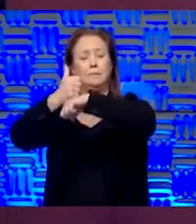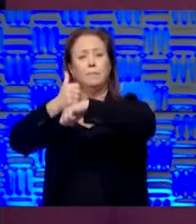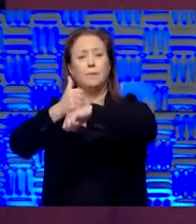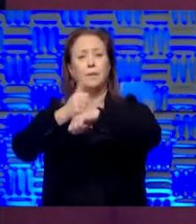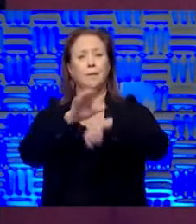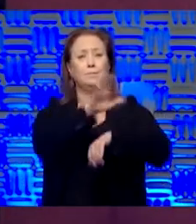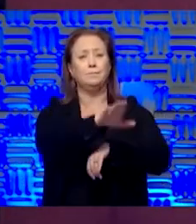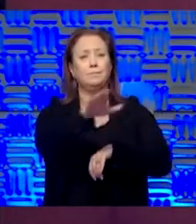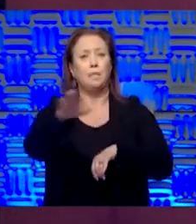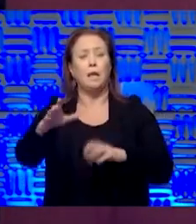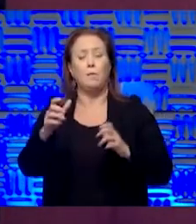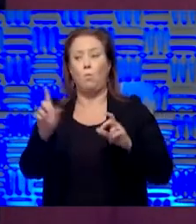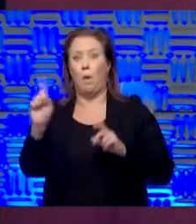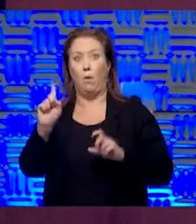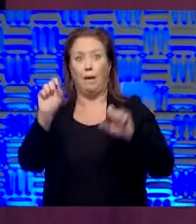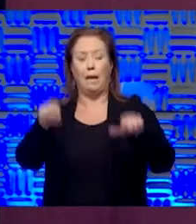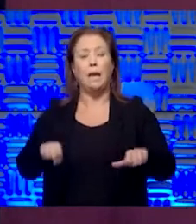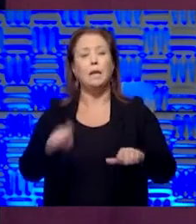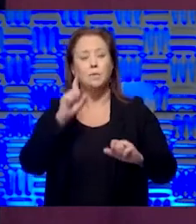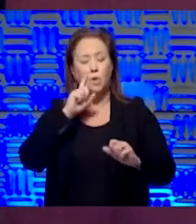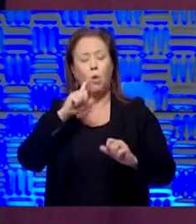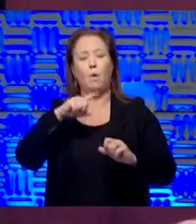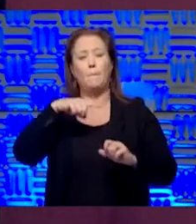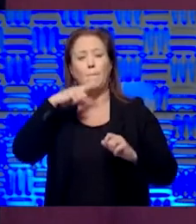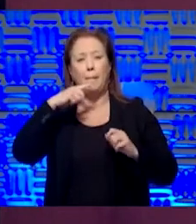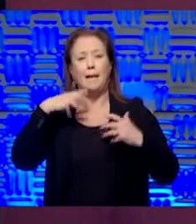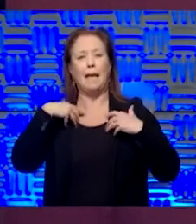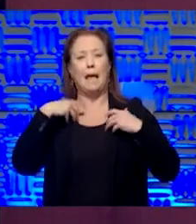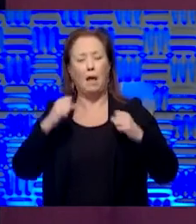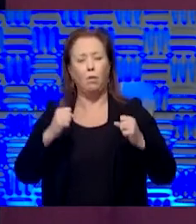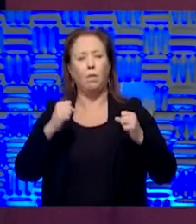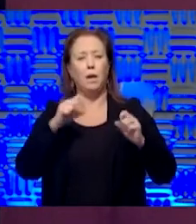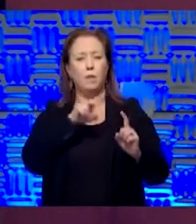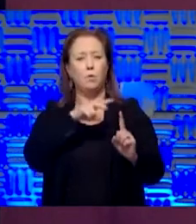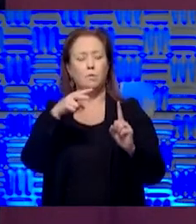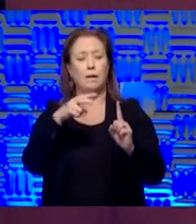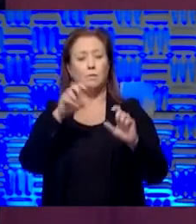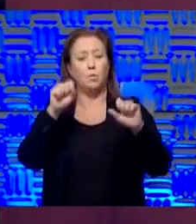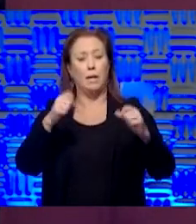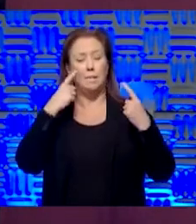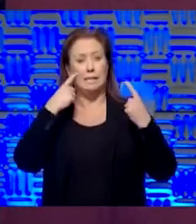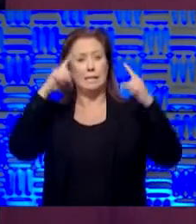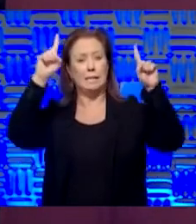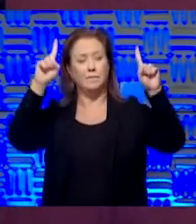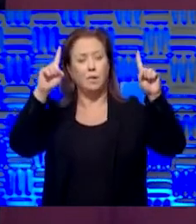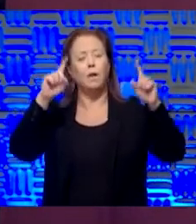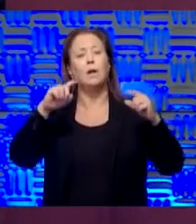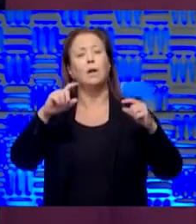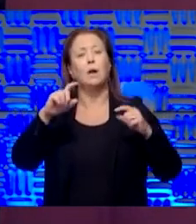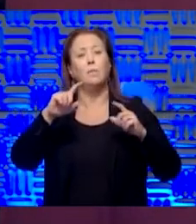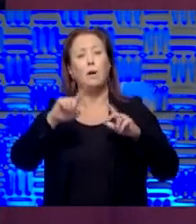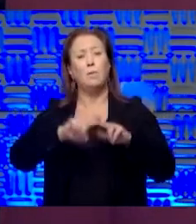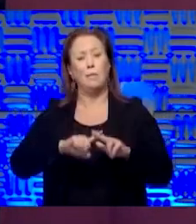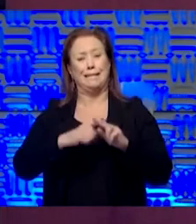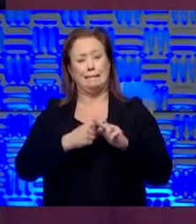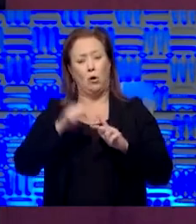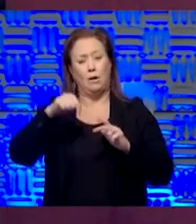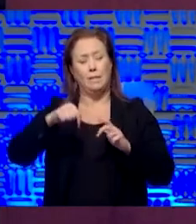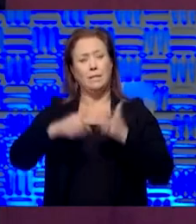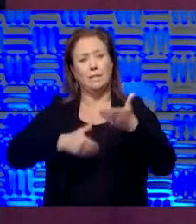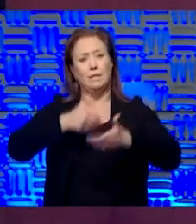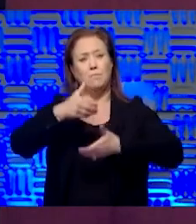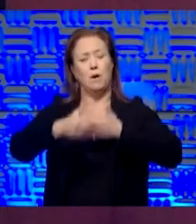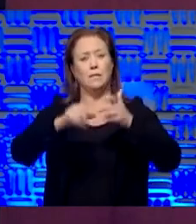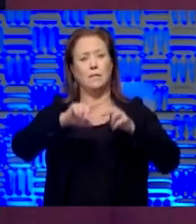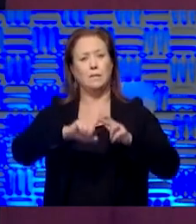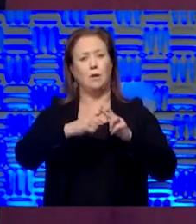able to do the things from a public health standpoint that put us in a position to be more successful. But when we started this, this process, it